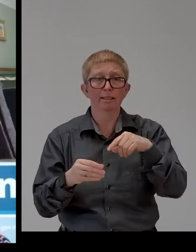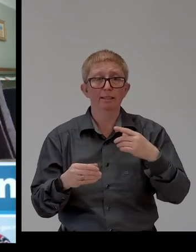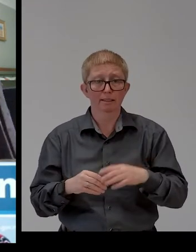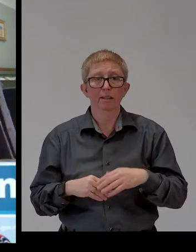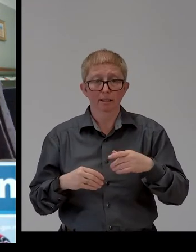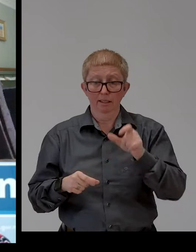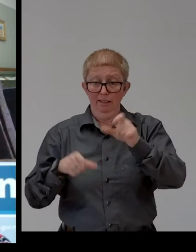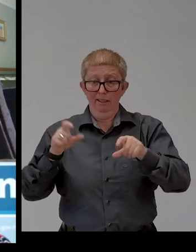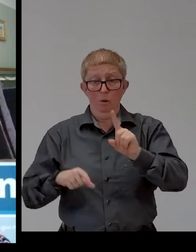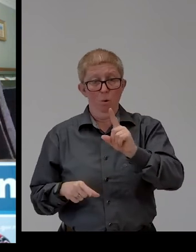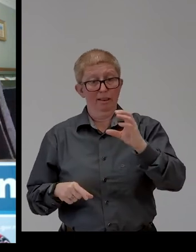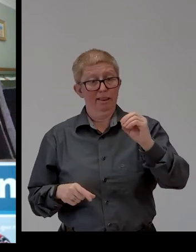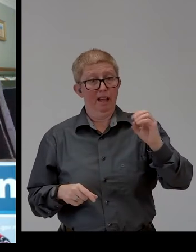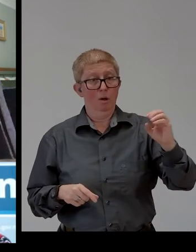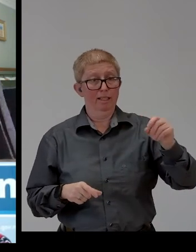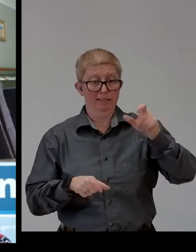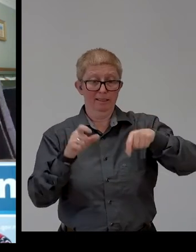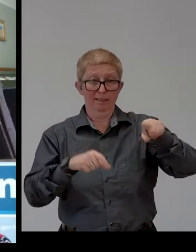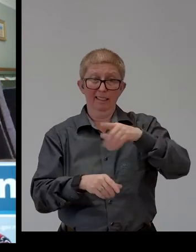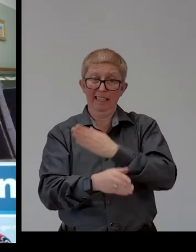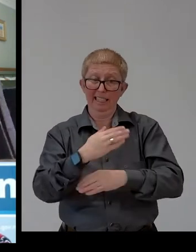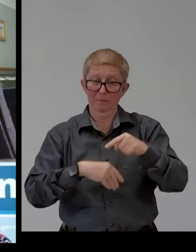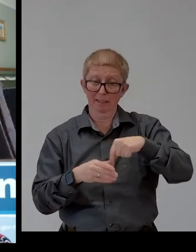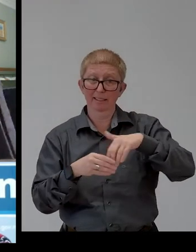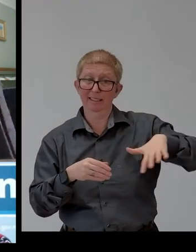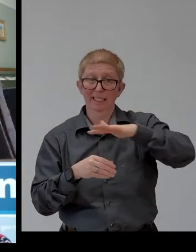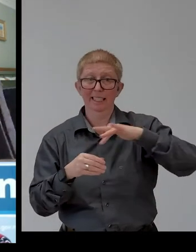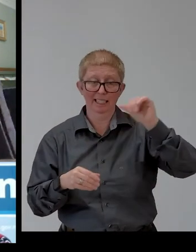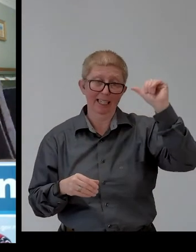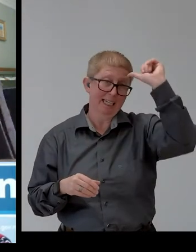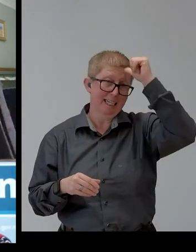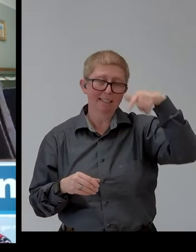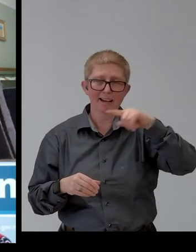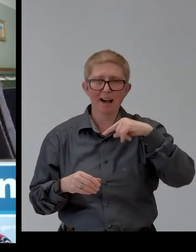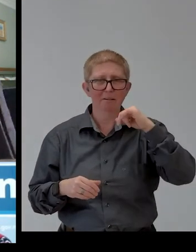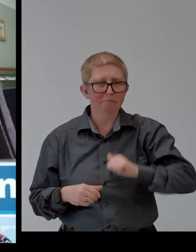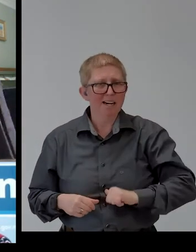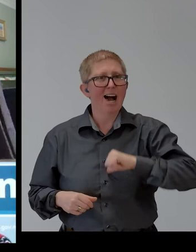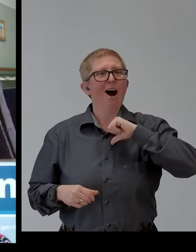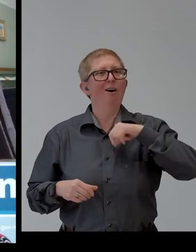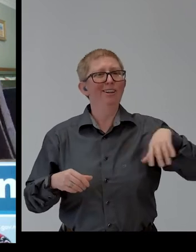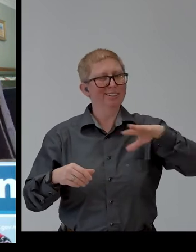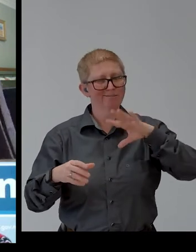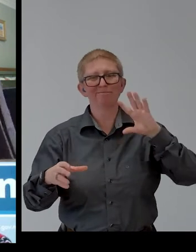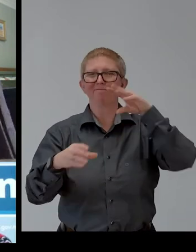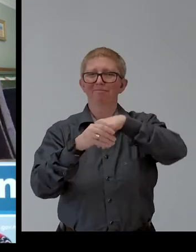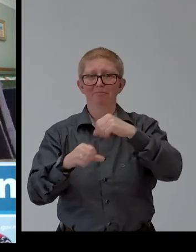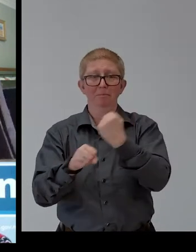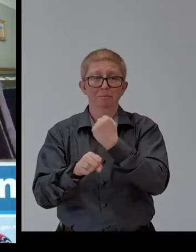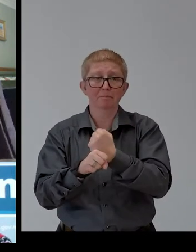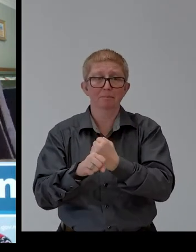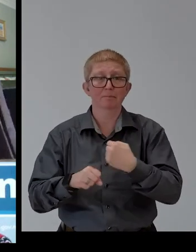disabilities in rural India proud today. Our incredible journey would not have been possible